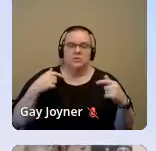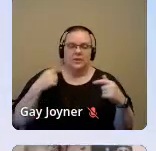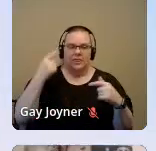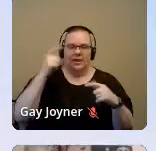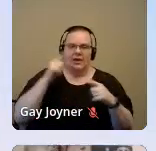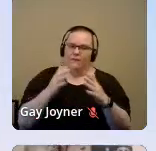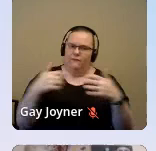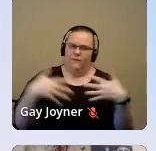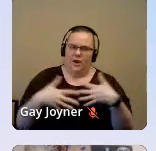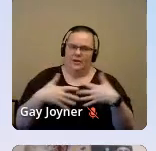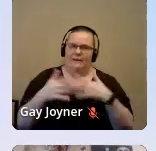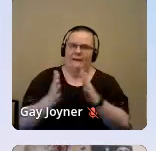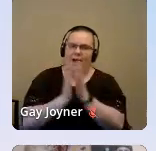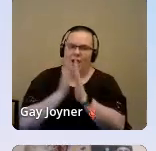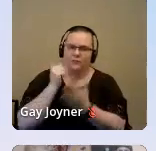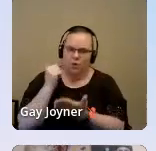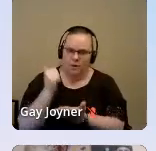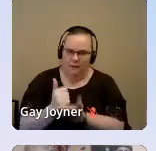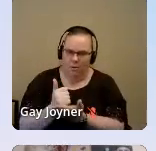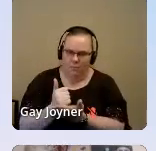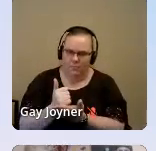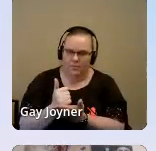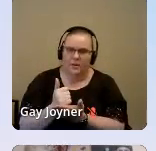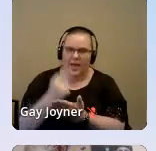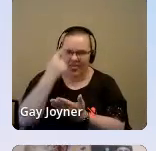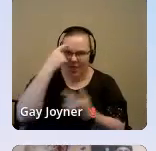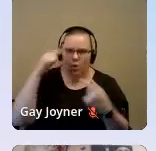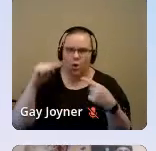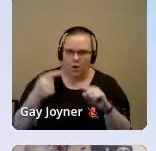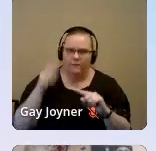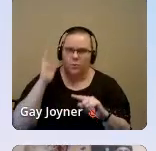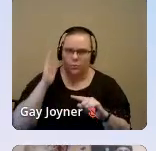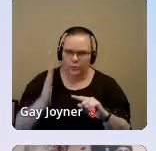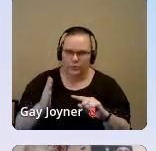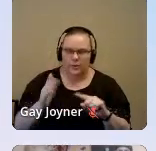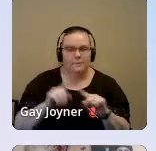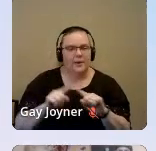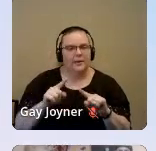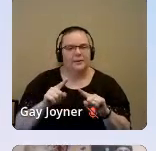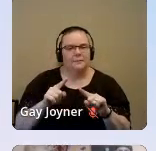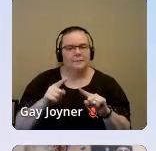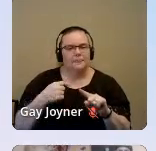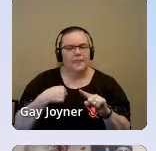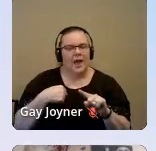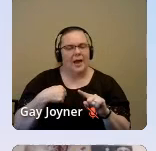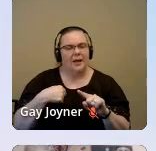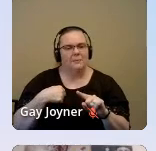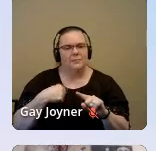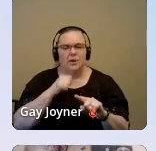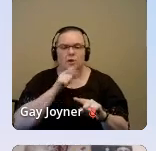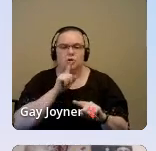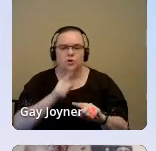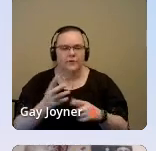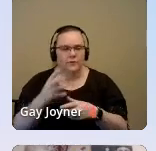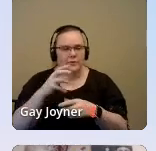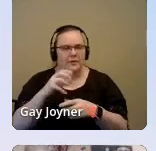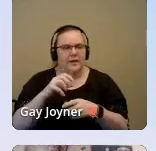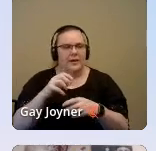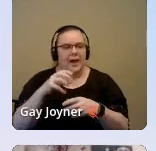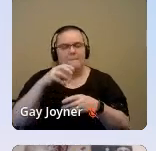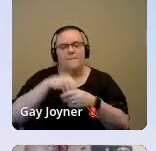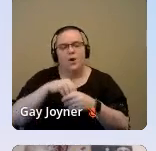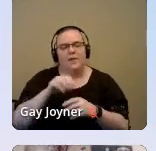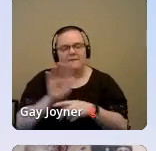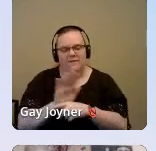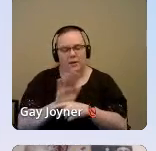when I was in my teens. So as you learned, and many of you have maybe already watched, I'm part of this film called The S Word, where